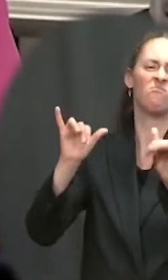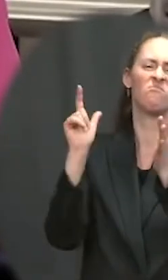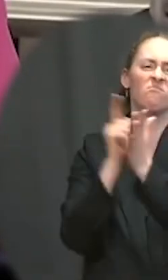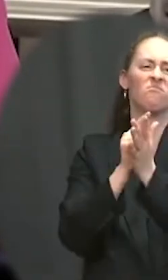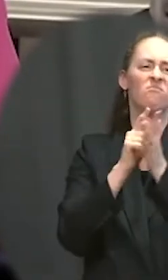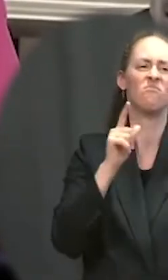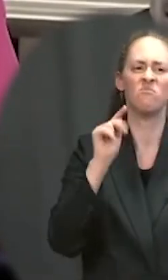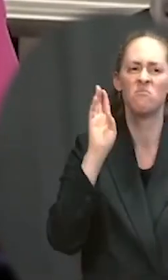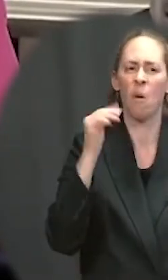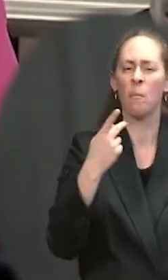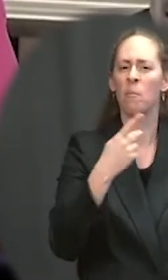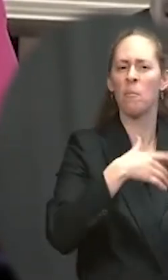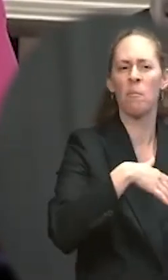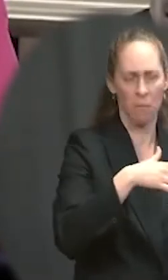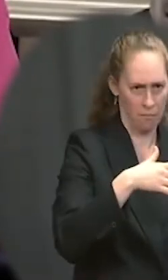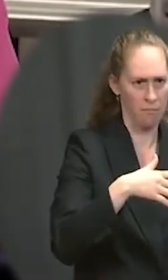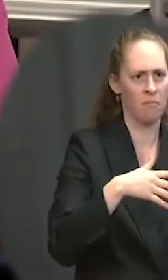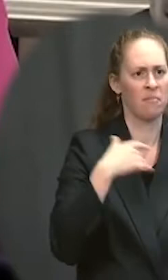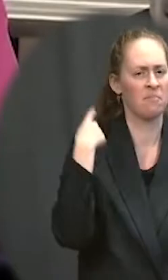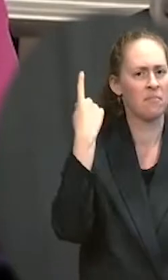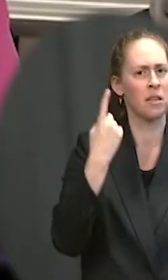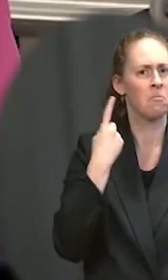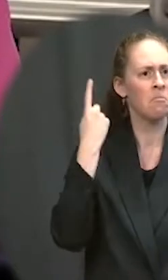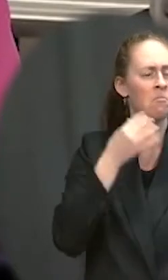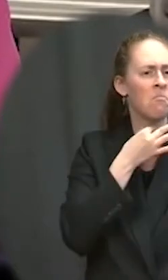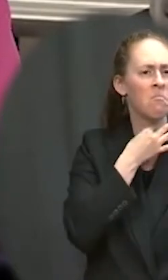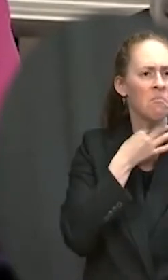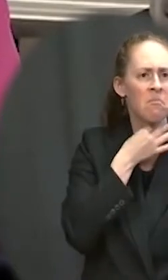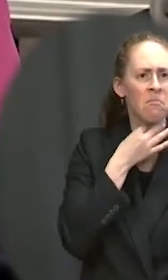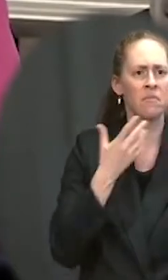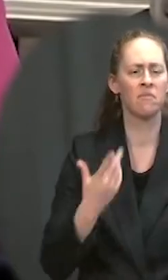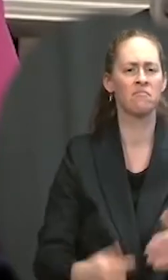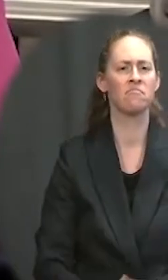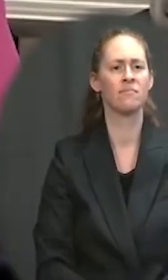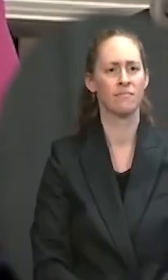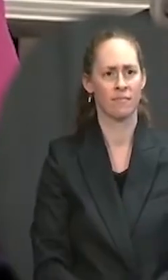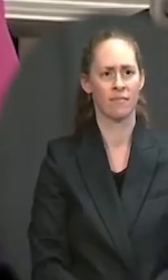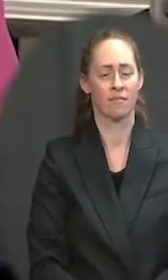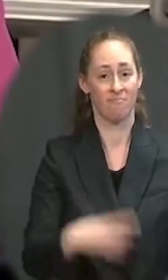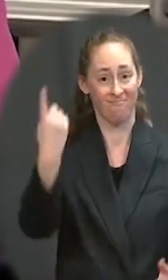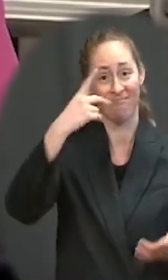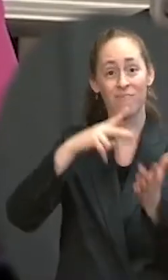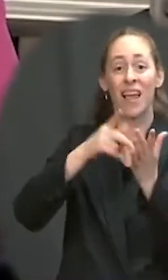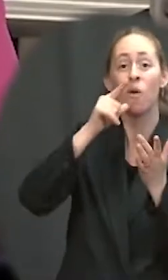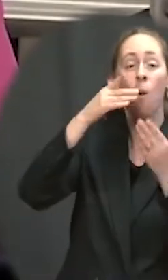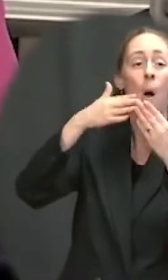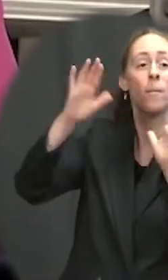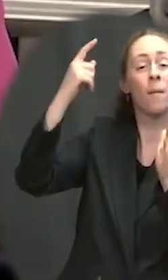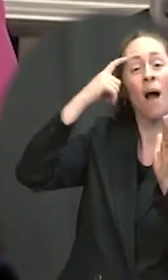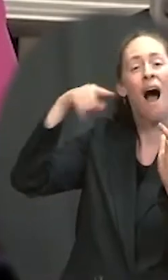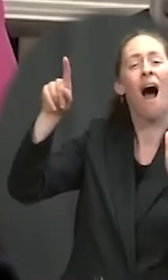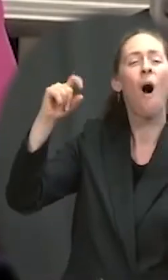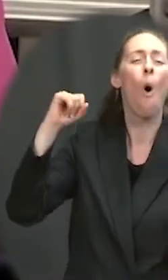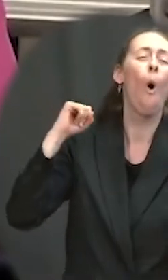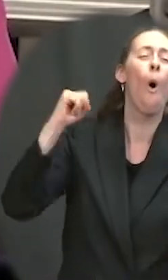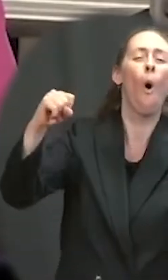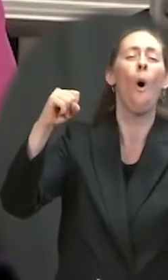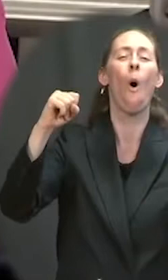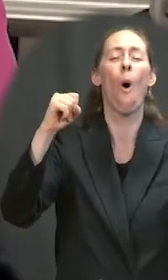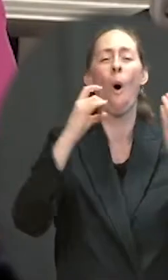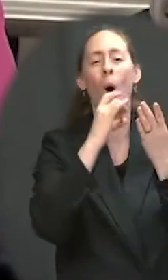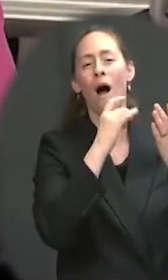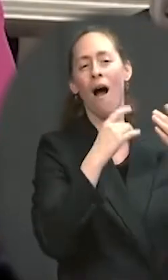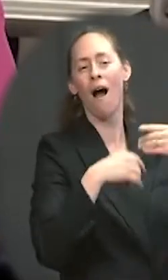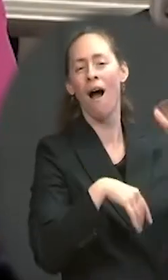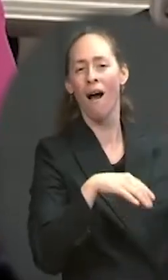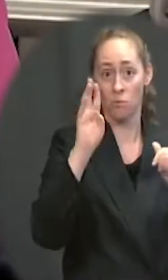every liberal celebrating Trump's social media ban, if the big tech oligarchs can muzzle the former president, what's to stop them